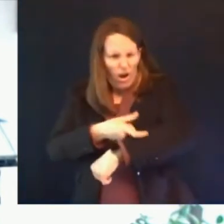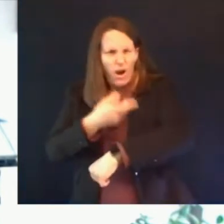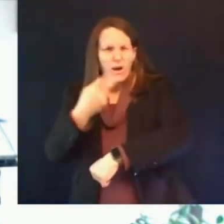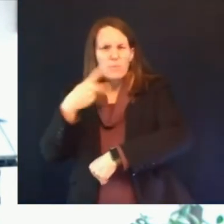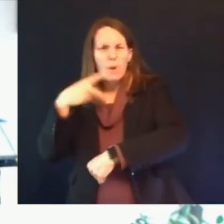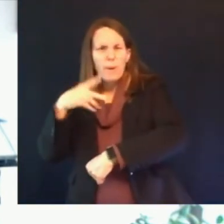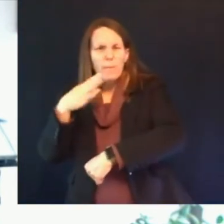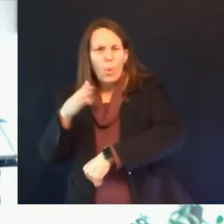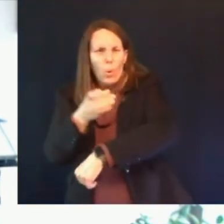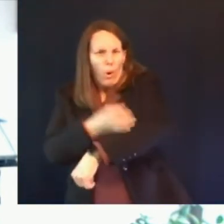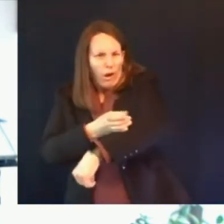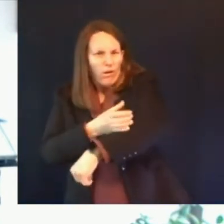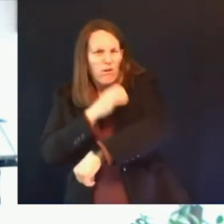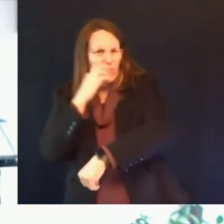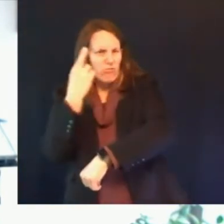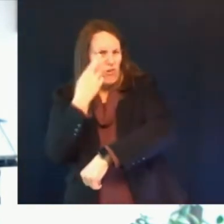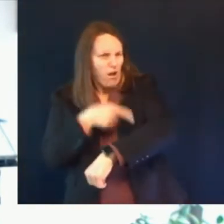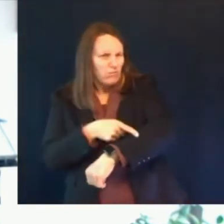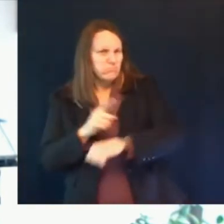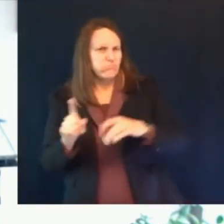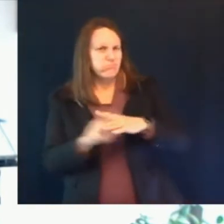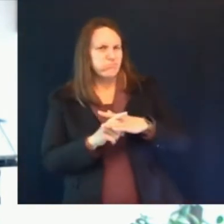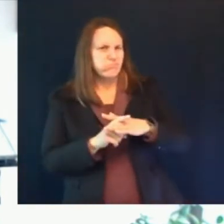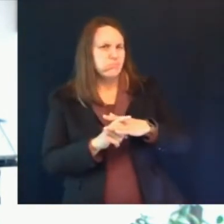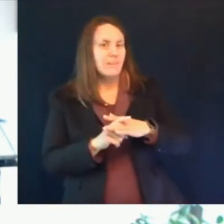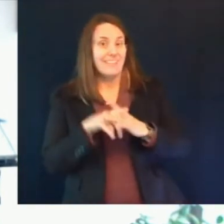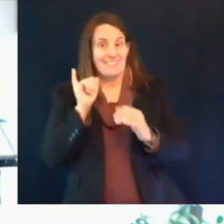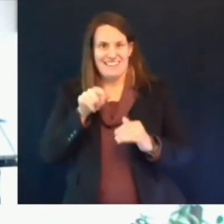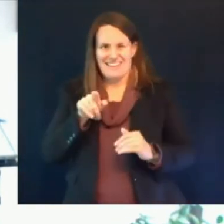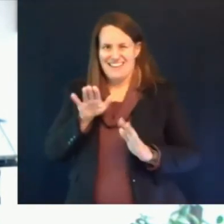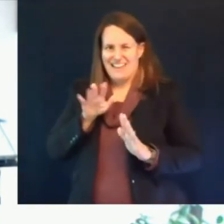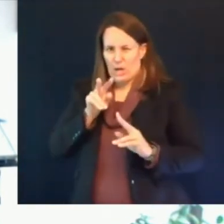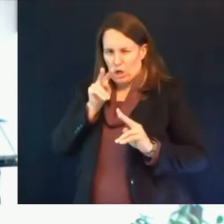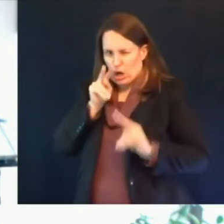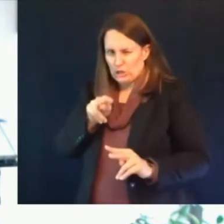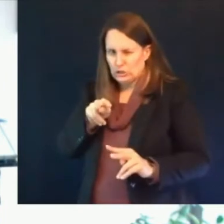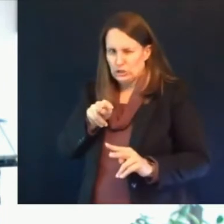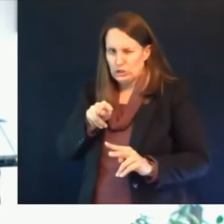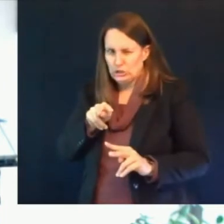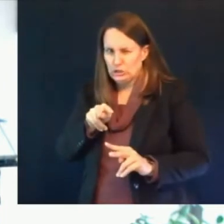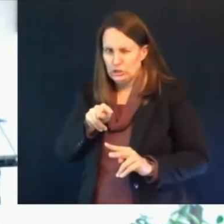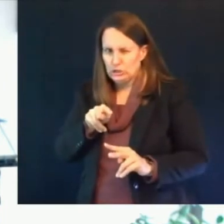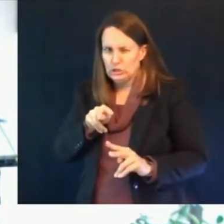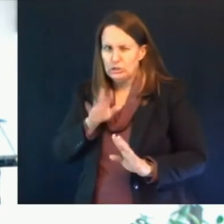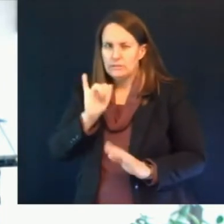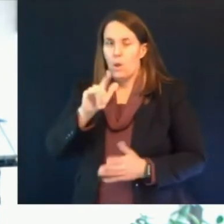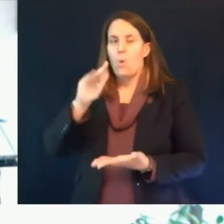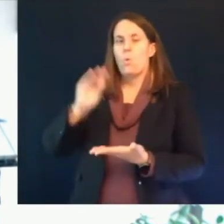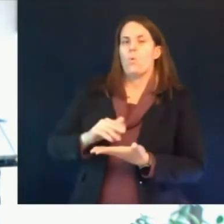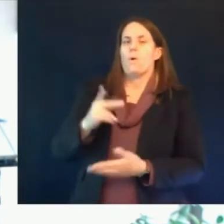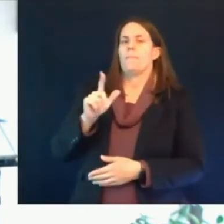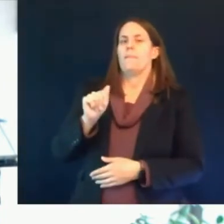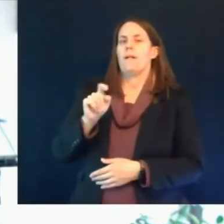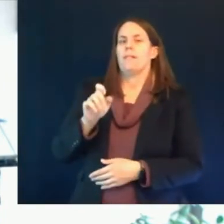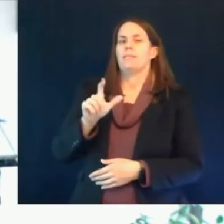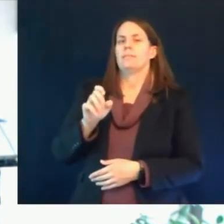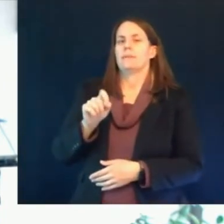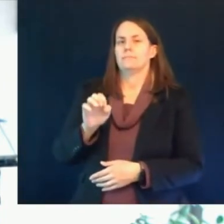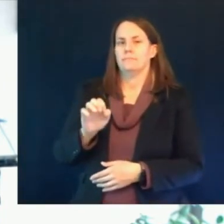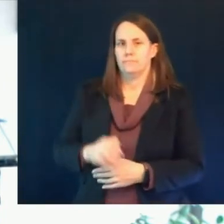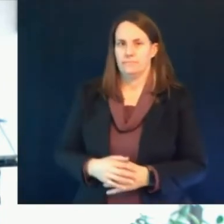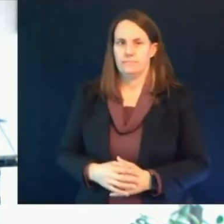are the signs of of low platelets which can then say that one is predisposed to having um blood clots